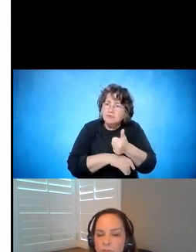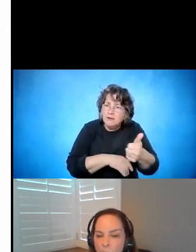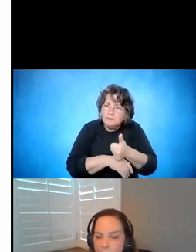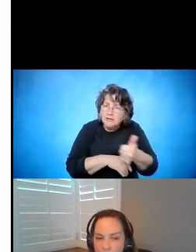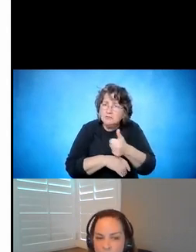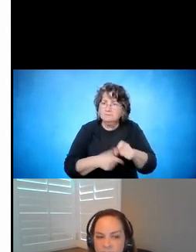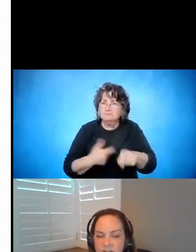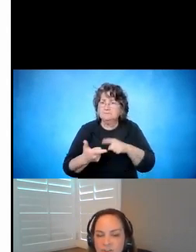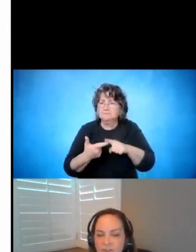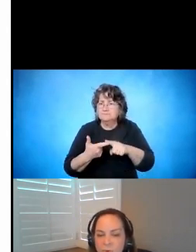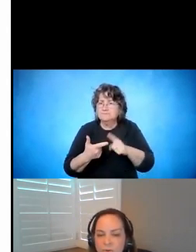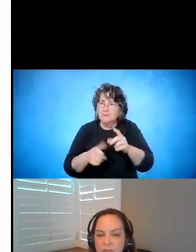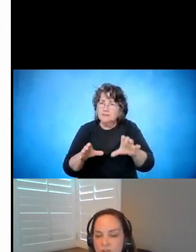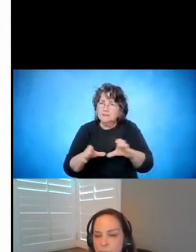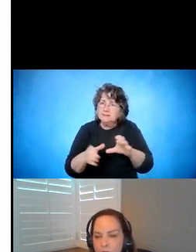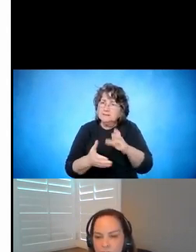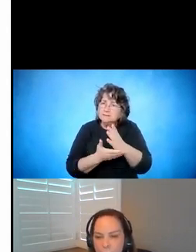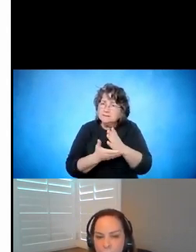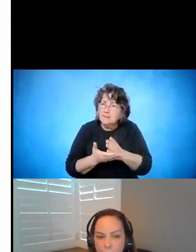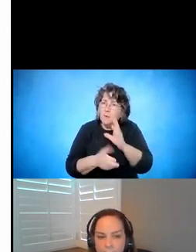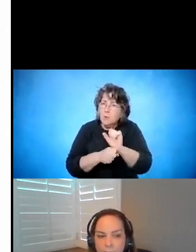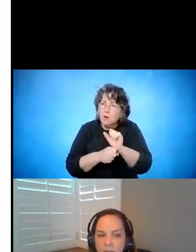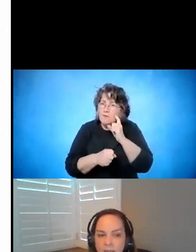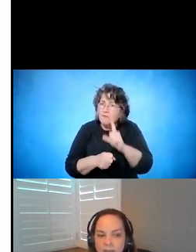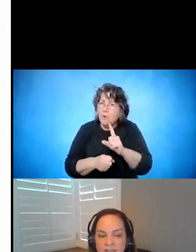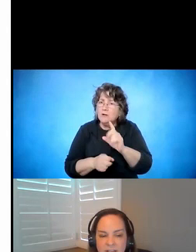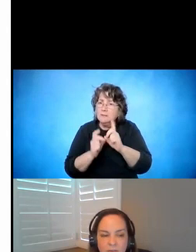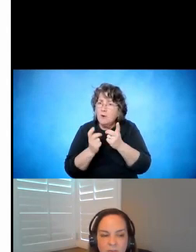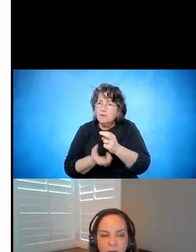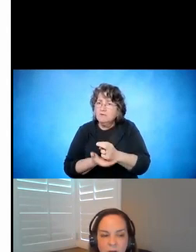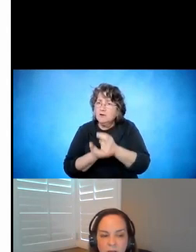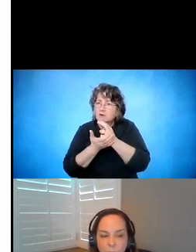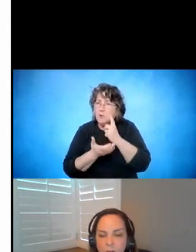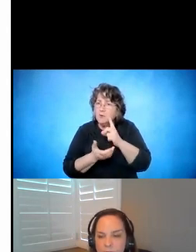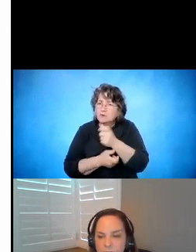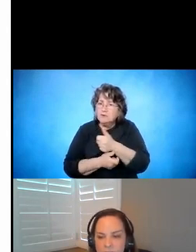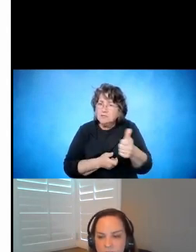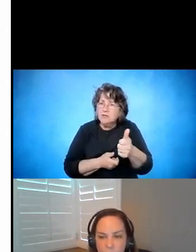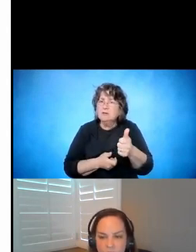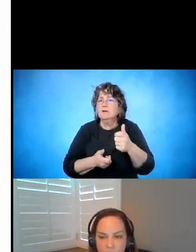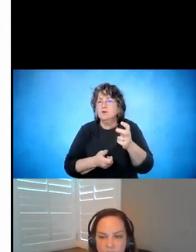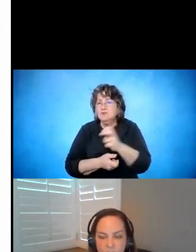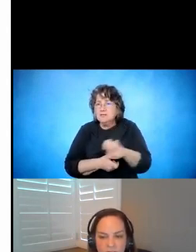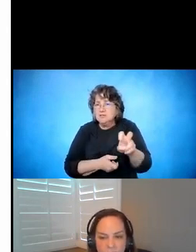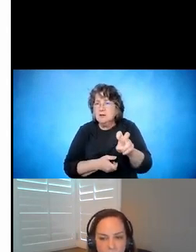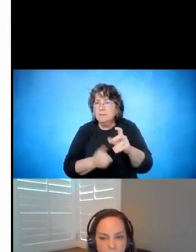work with the Department of Rehabilitation through our Transition Partnership Program. And some of our workability school districts were given a little bit of